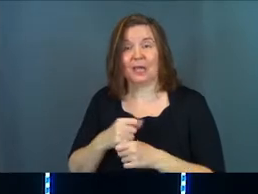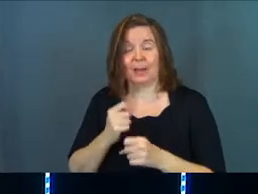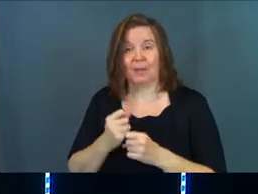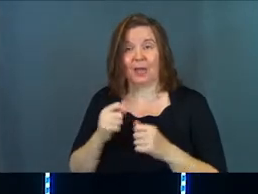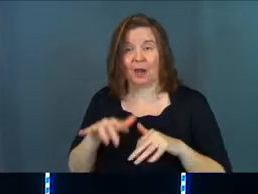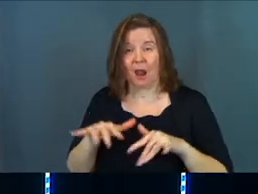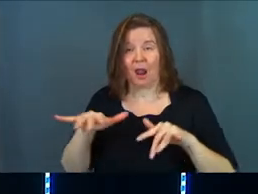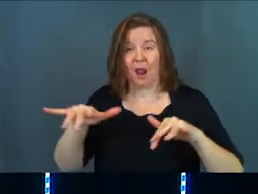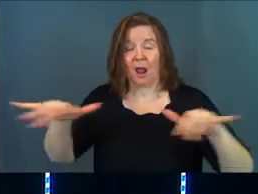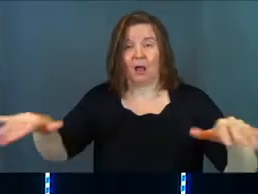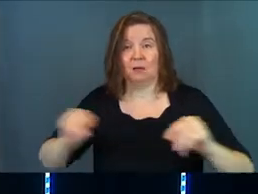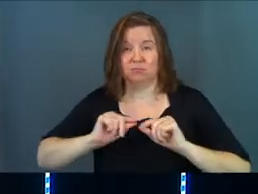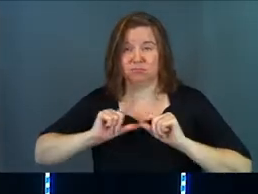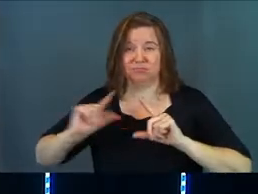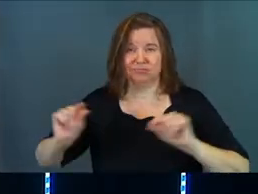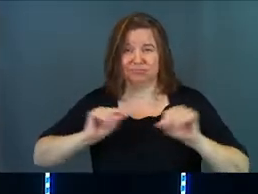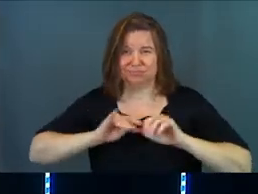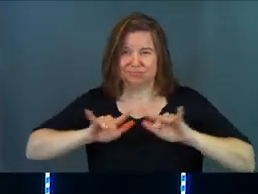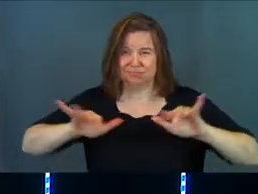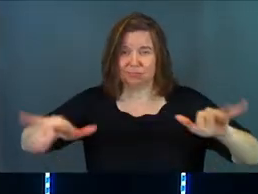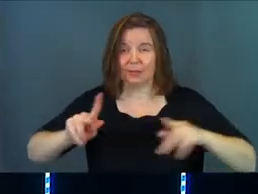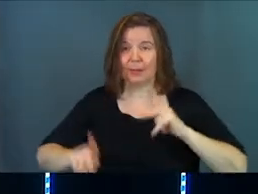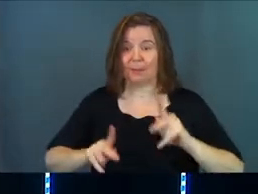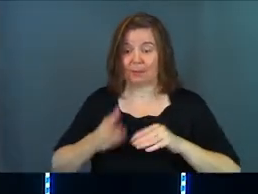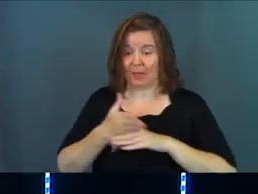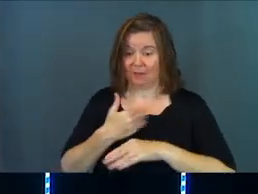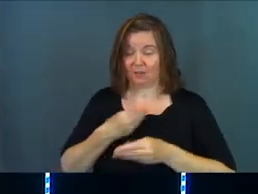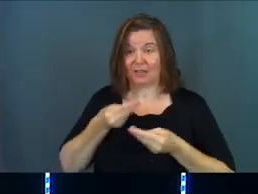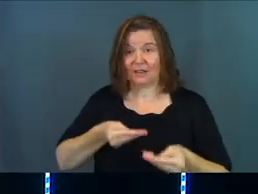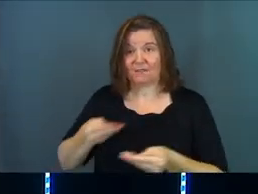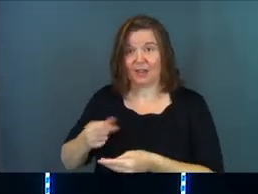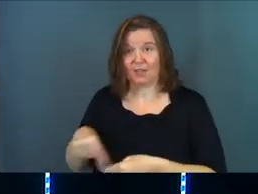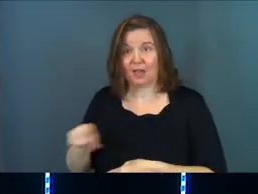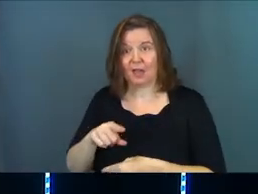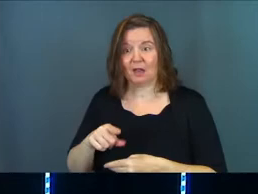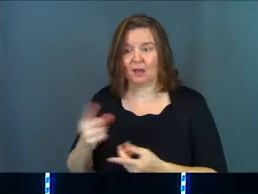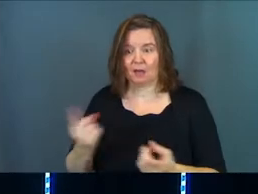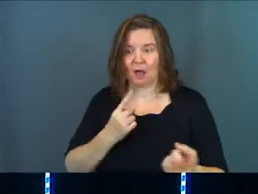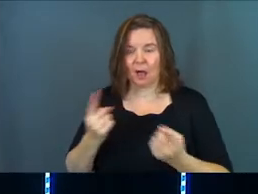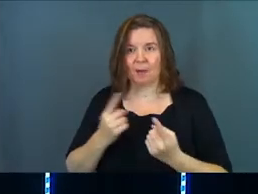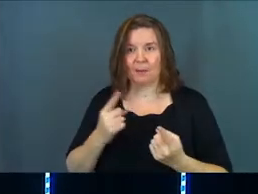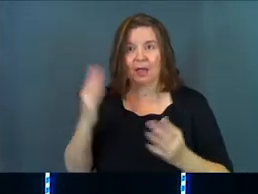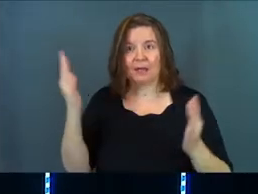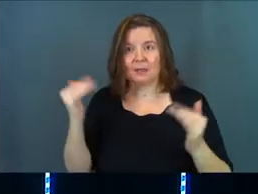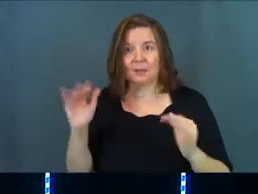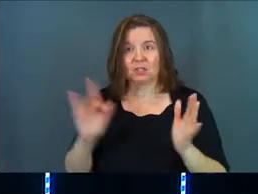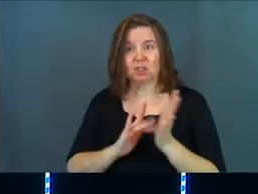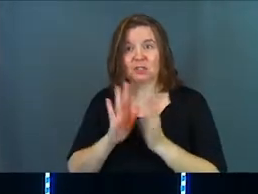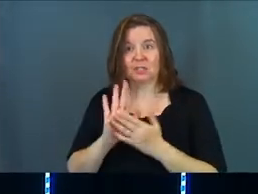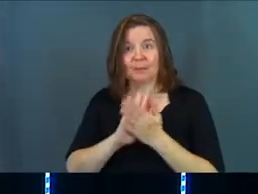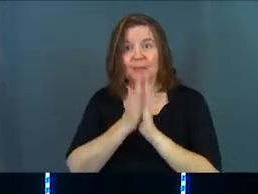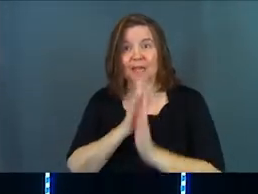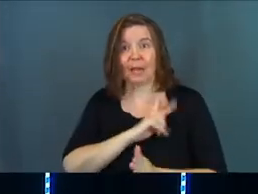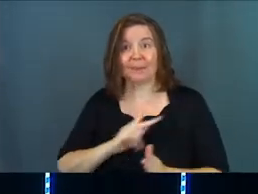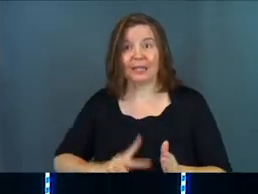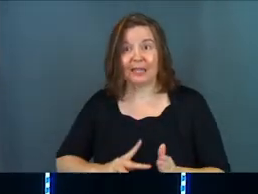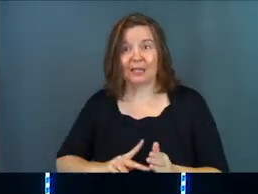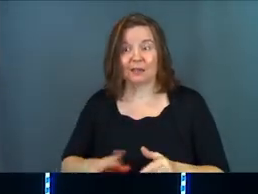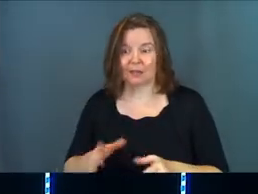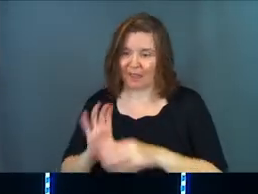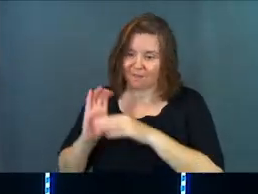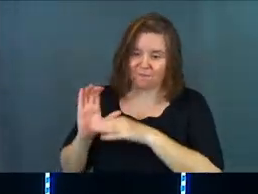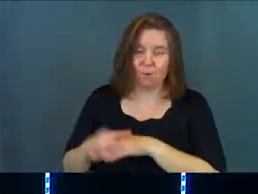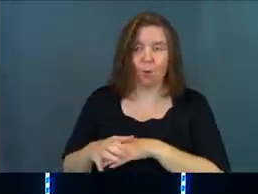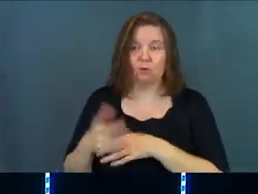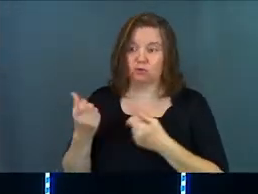makes such waves that it says the people after he had fed them come and they expect Jesus to become king. They even try to